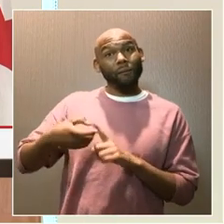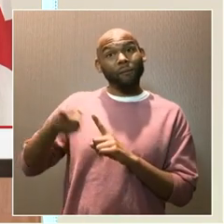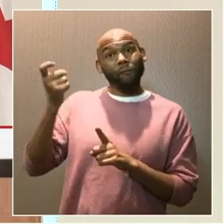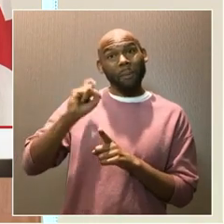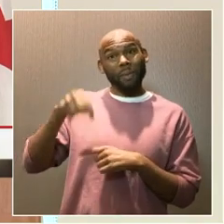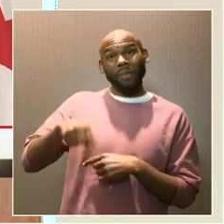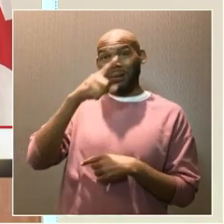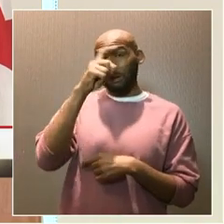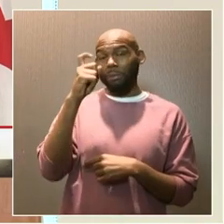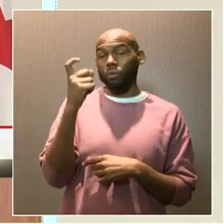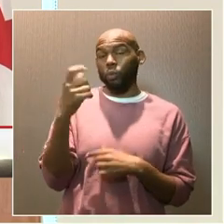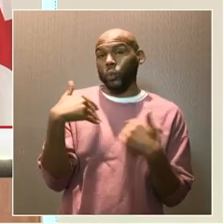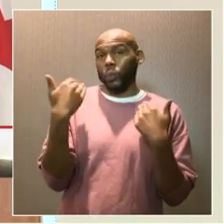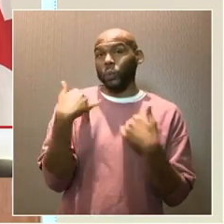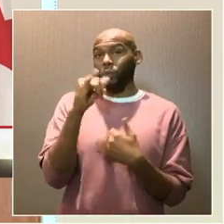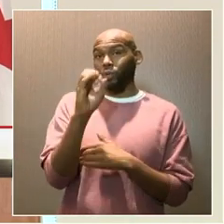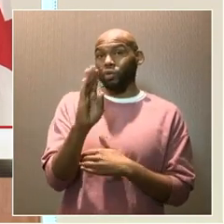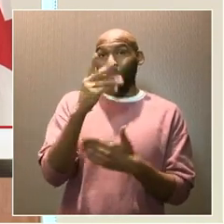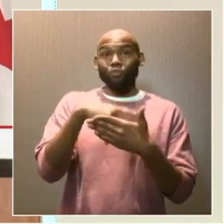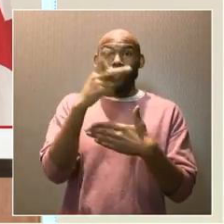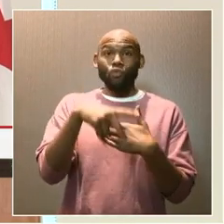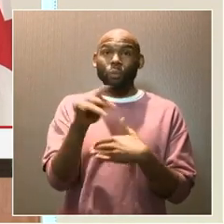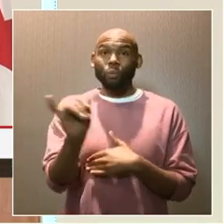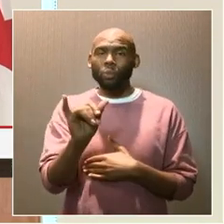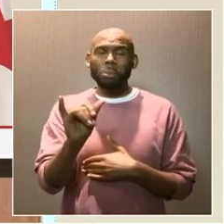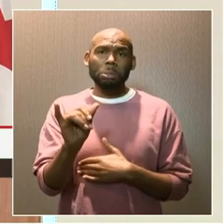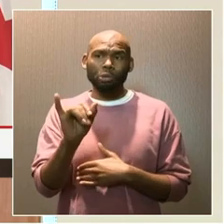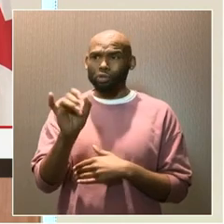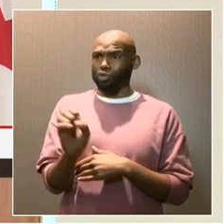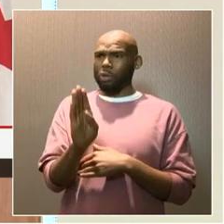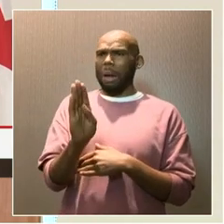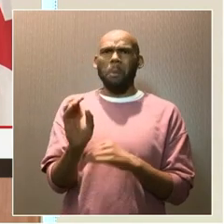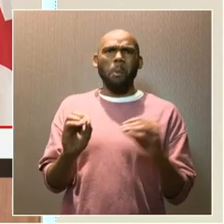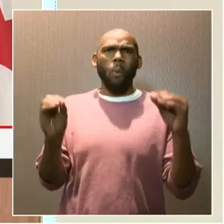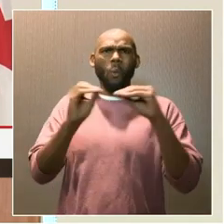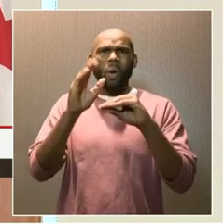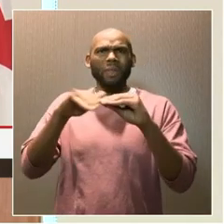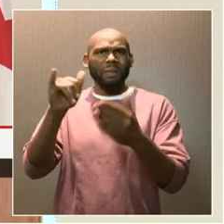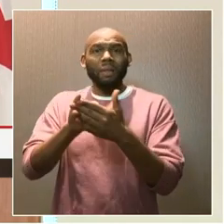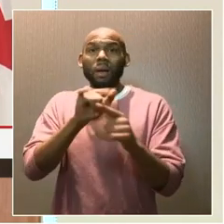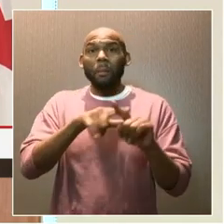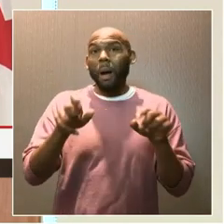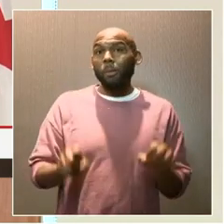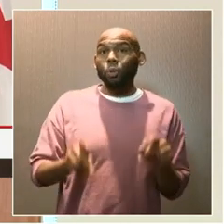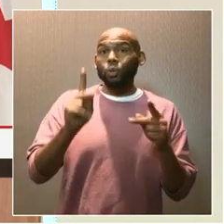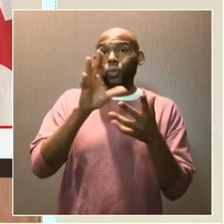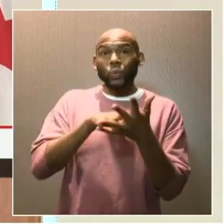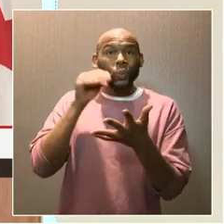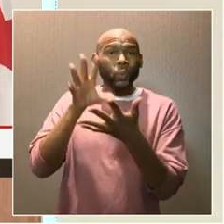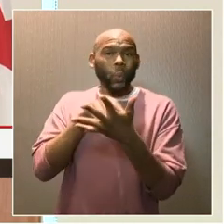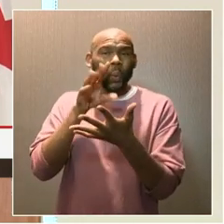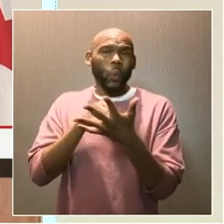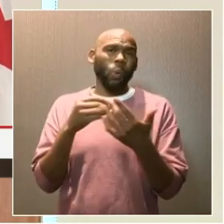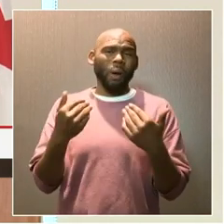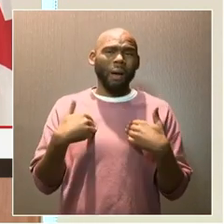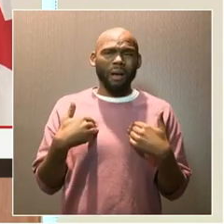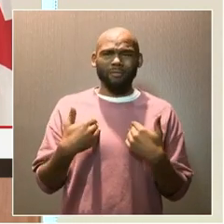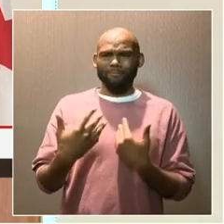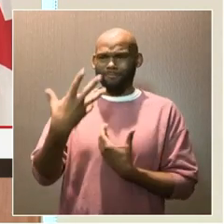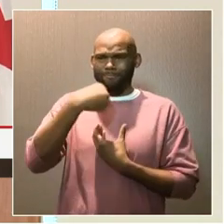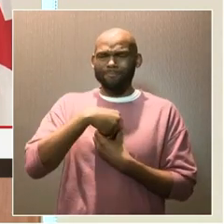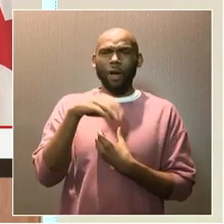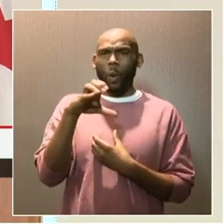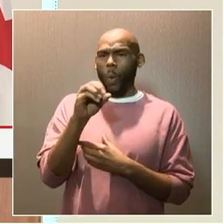Jobs Program, which is more than a job, but an opportunity to learn and obtain core life skills